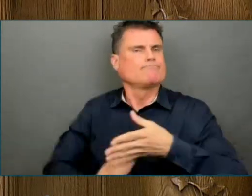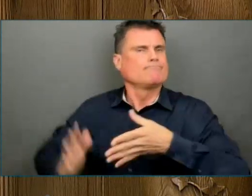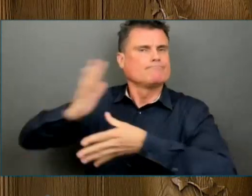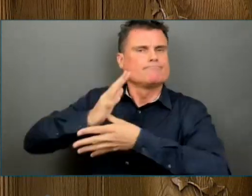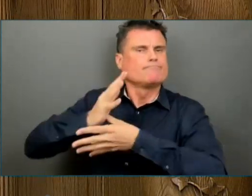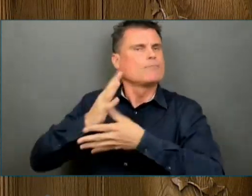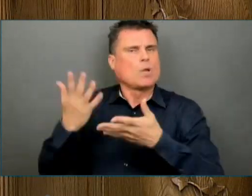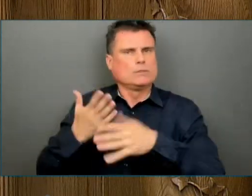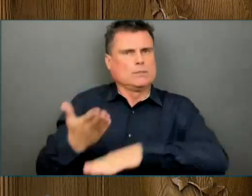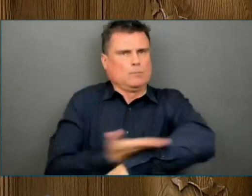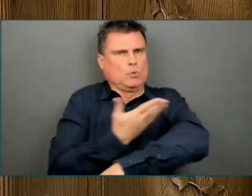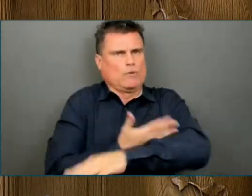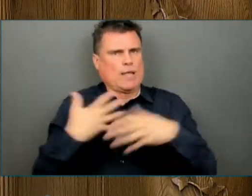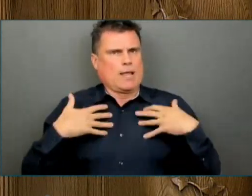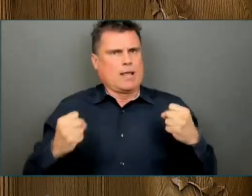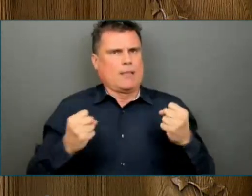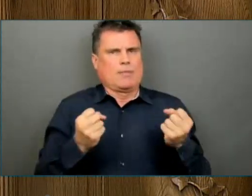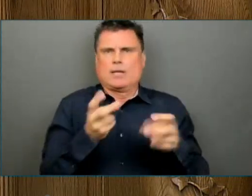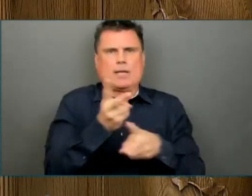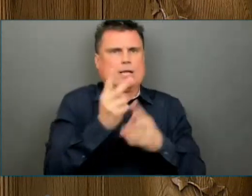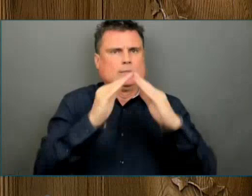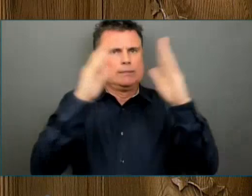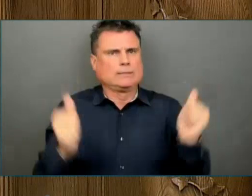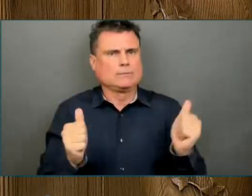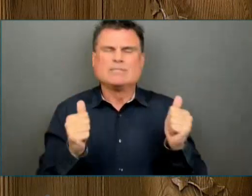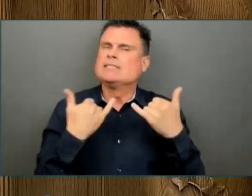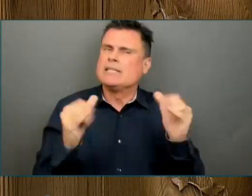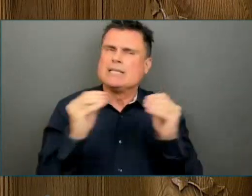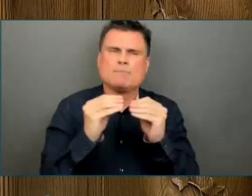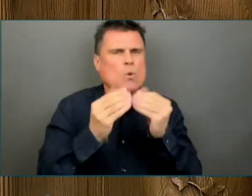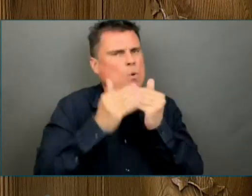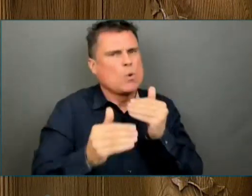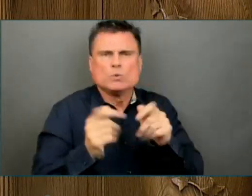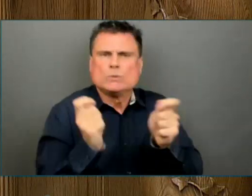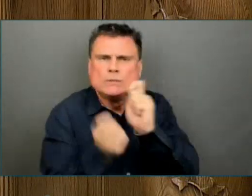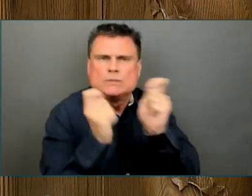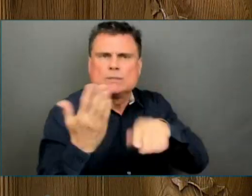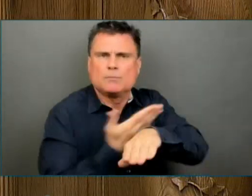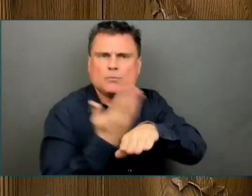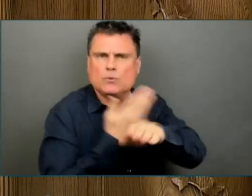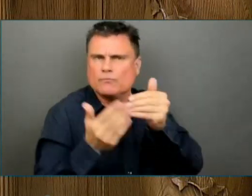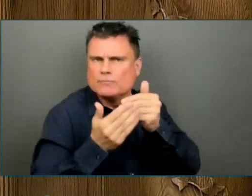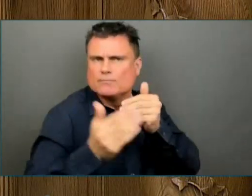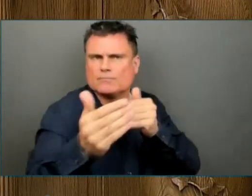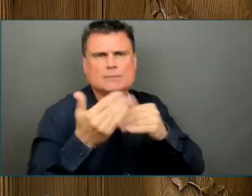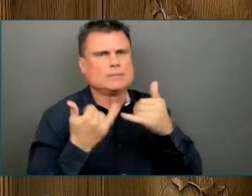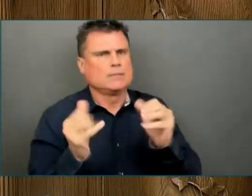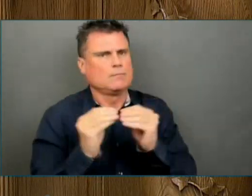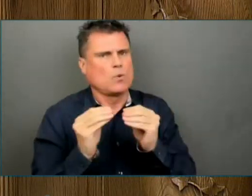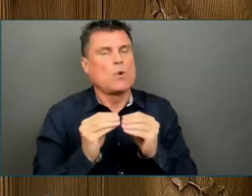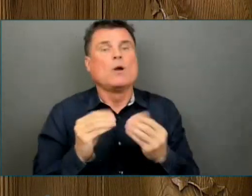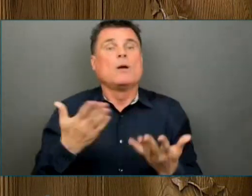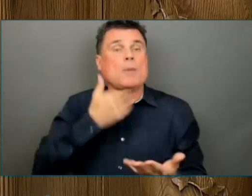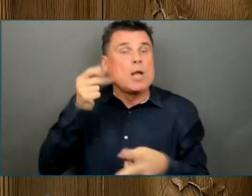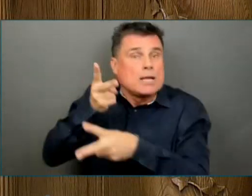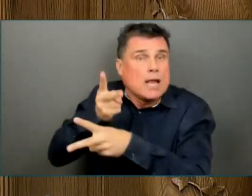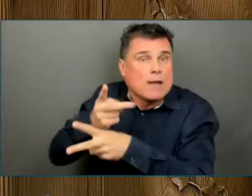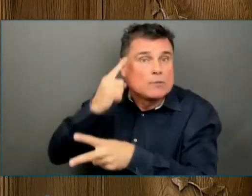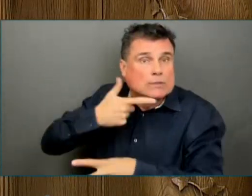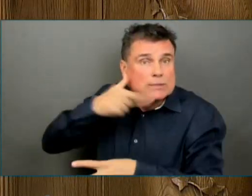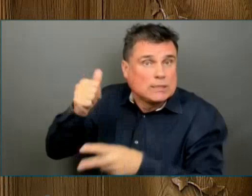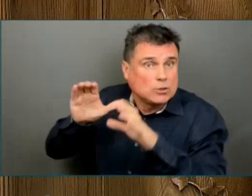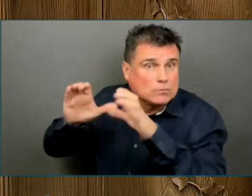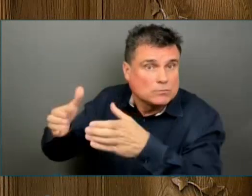In the year ahead, your government will continue to improve care for seniors by hiring thousands of new workers for long-term care